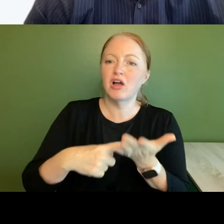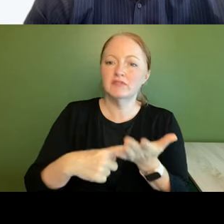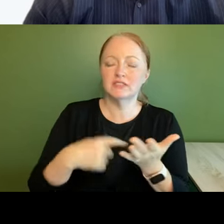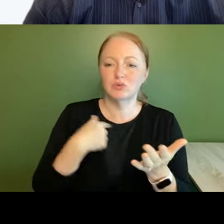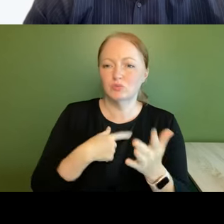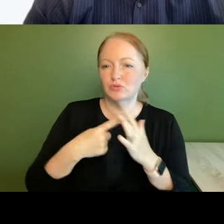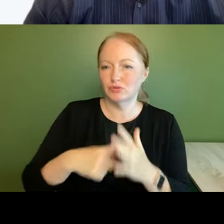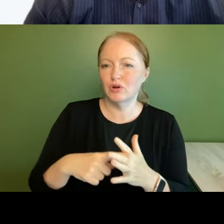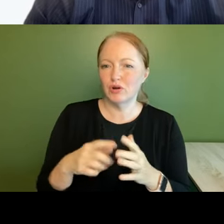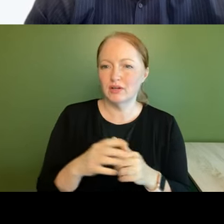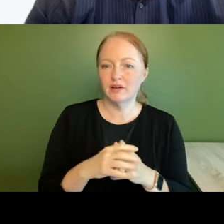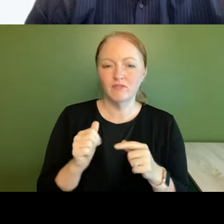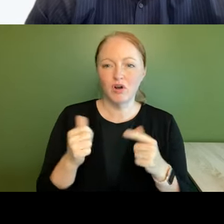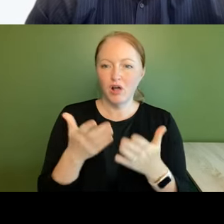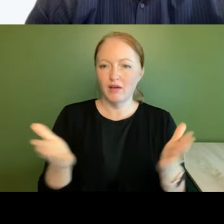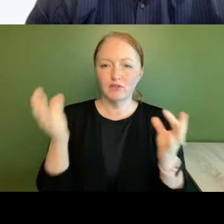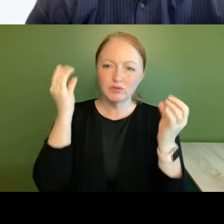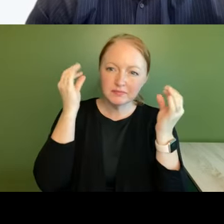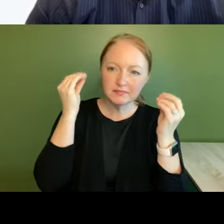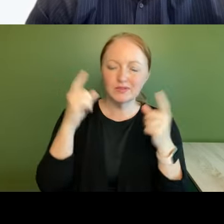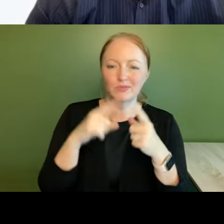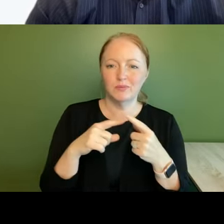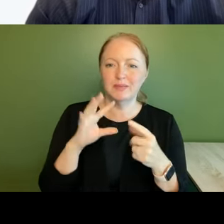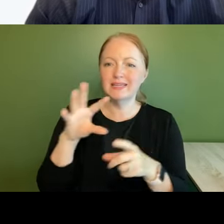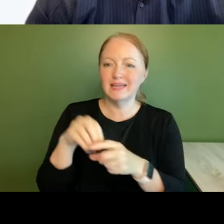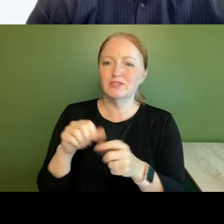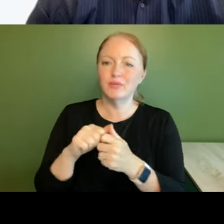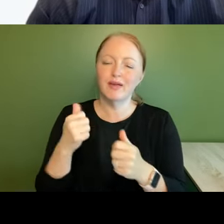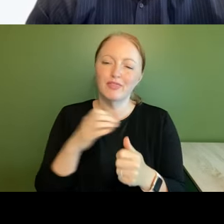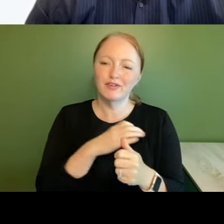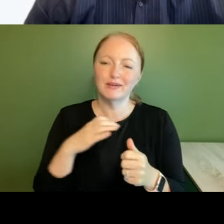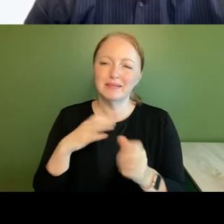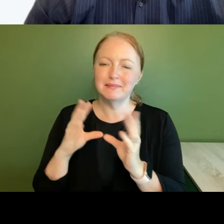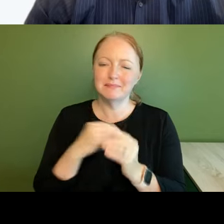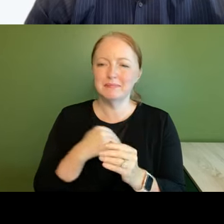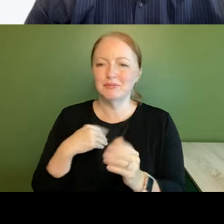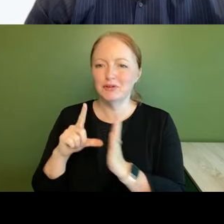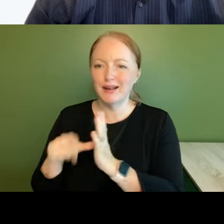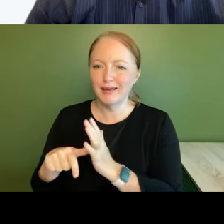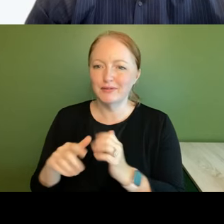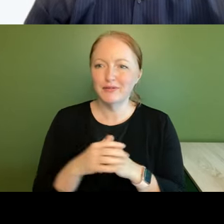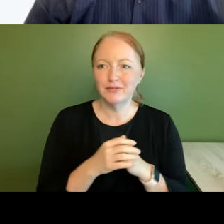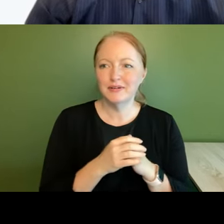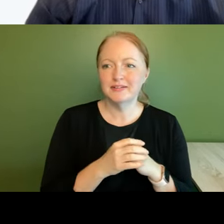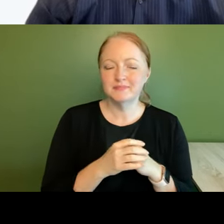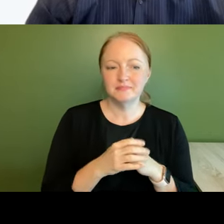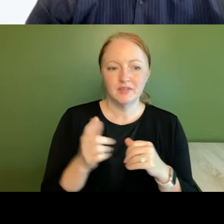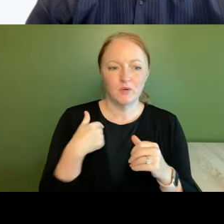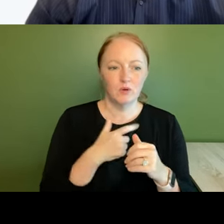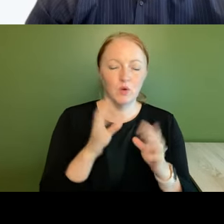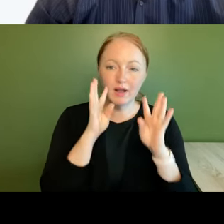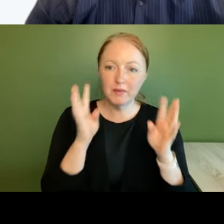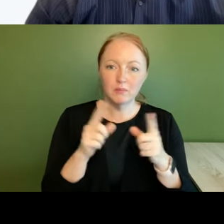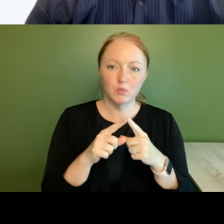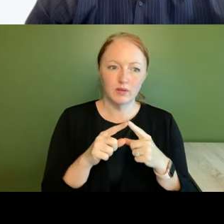starting for all of you to reflect on we'll be engaging with the other committee members offline but we do want these you know come up with a